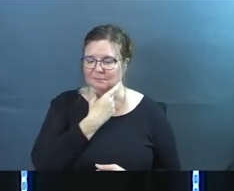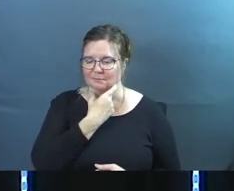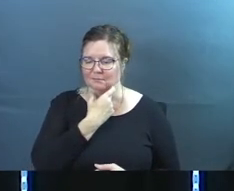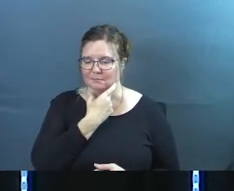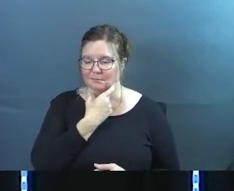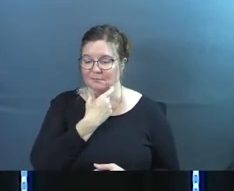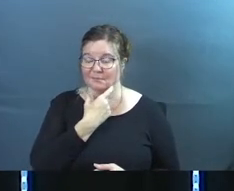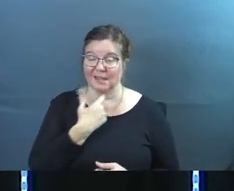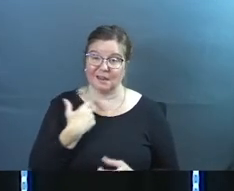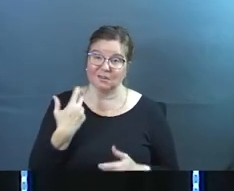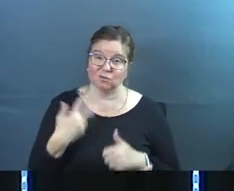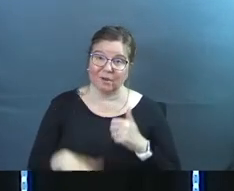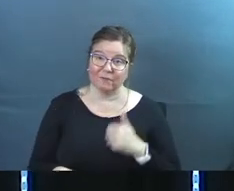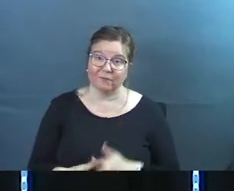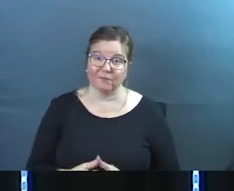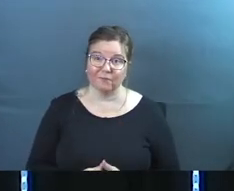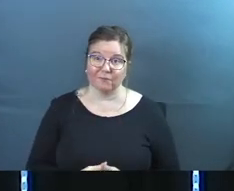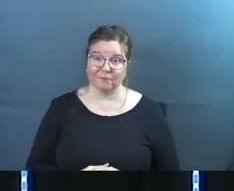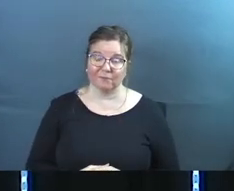and it's rough